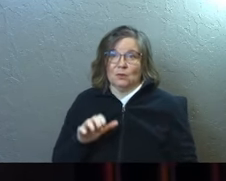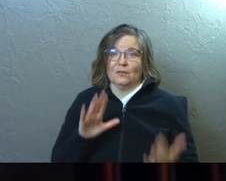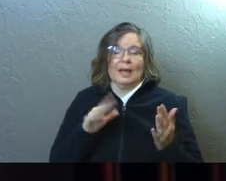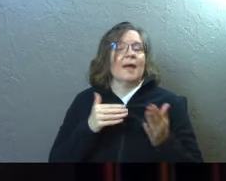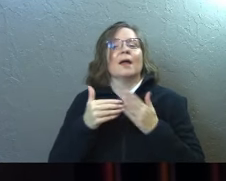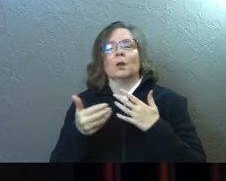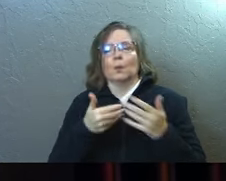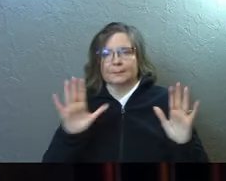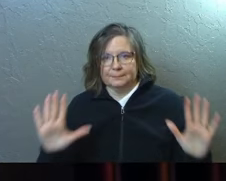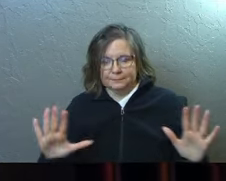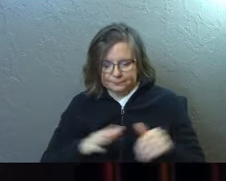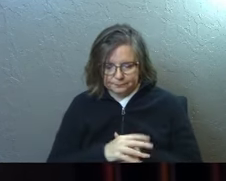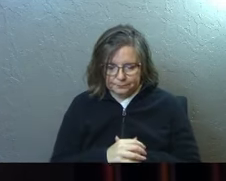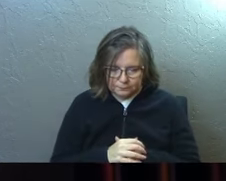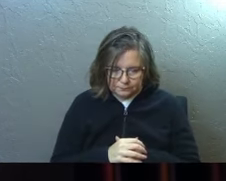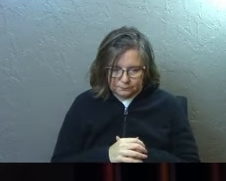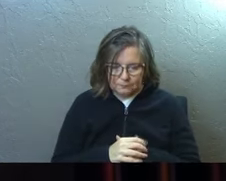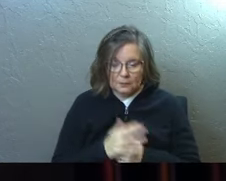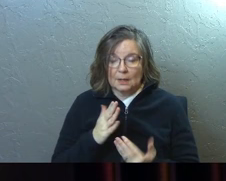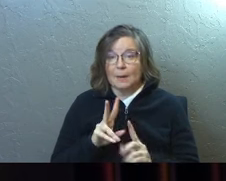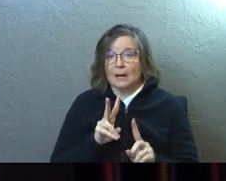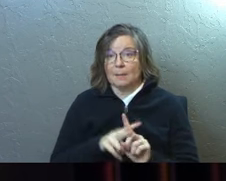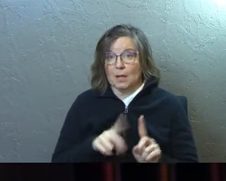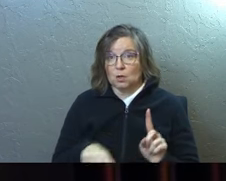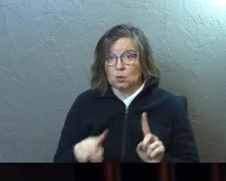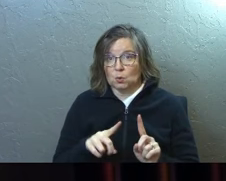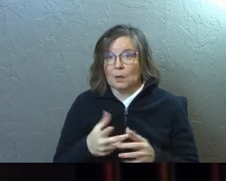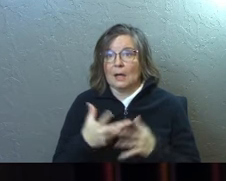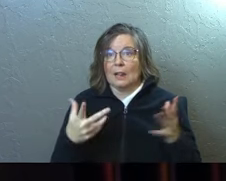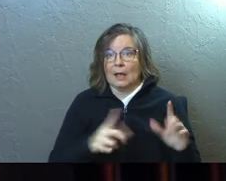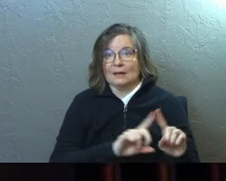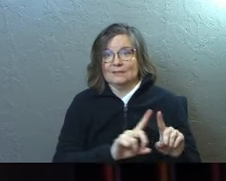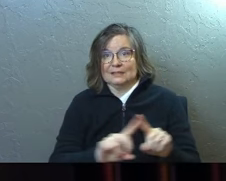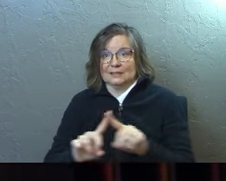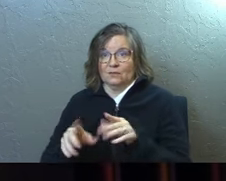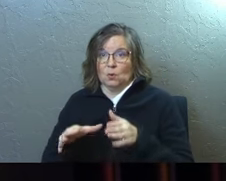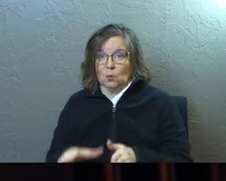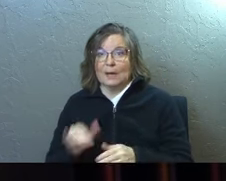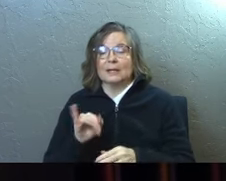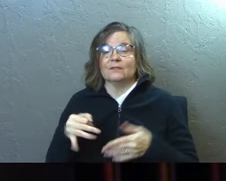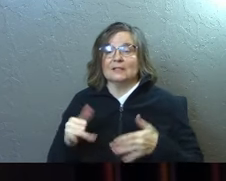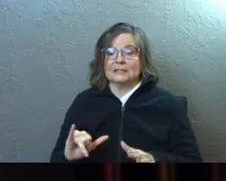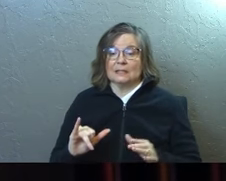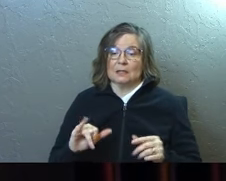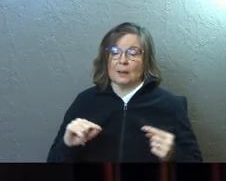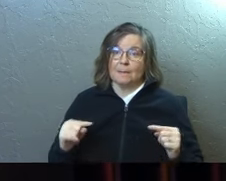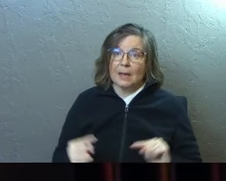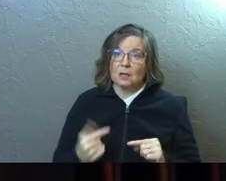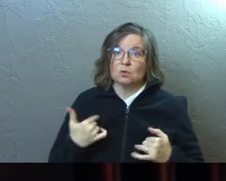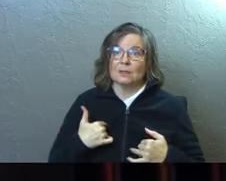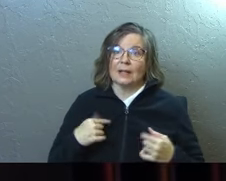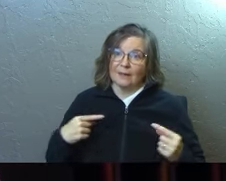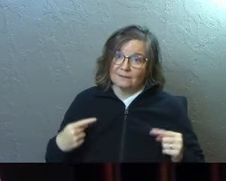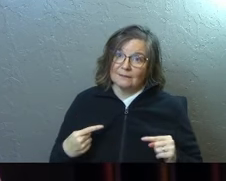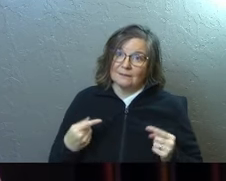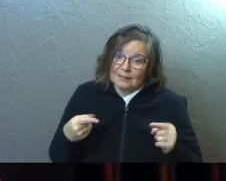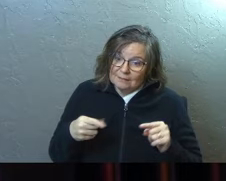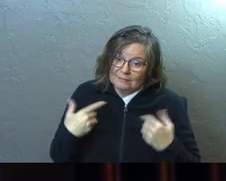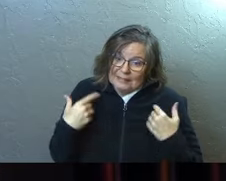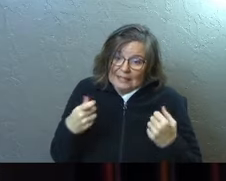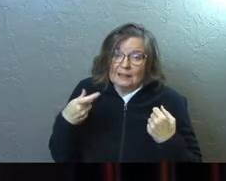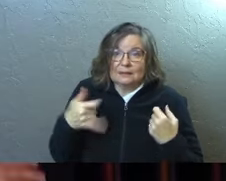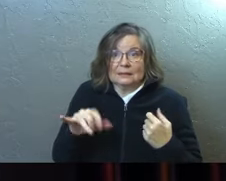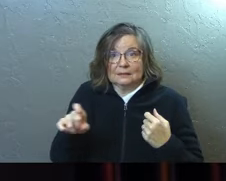face it. Anyway, um, this may apply to you in a lot of different ways. If there's still pain, you still have healing to do.